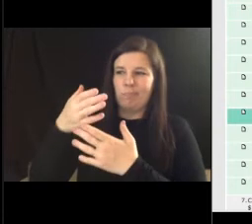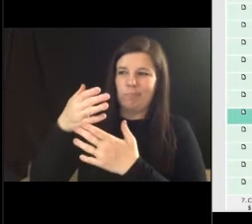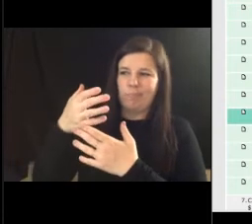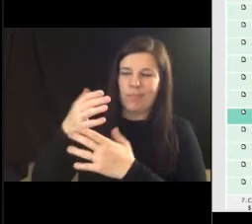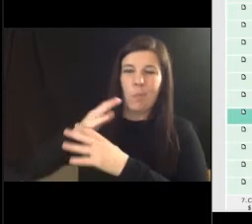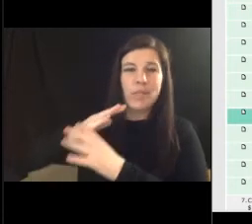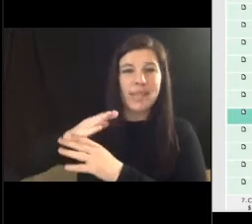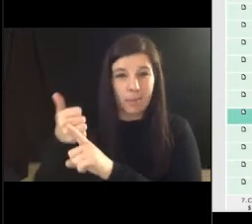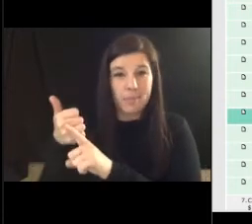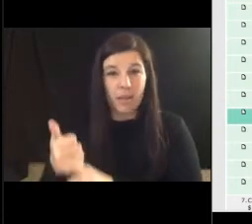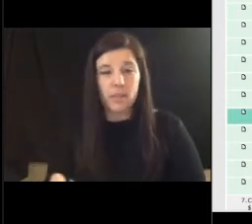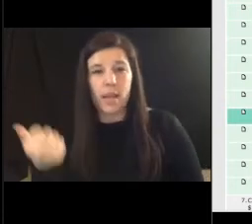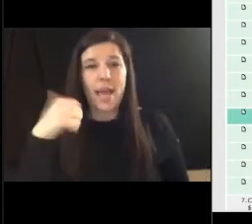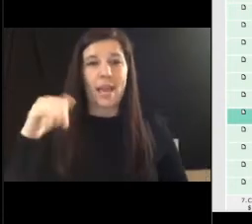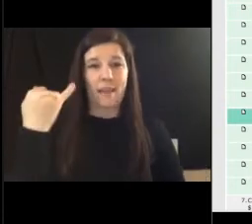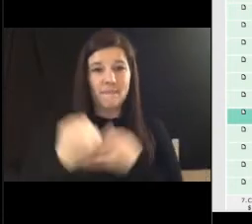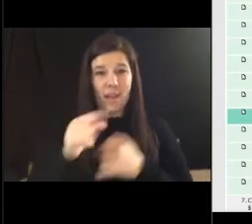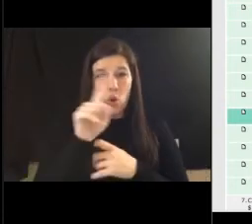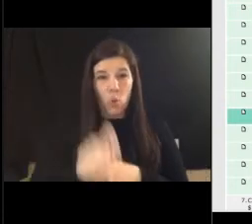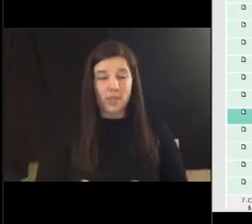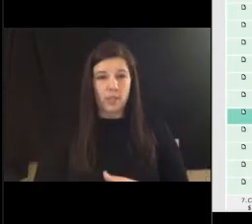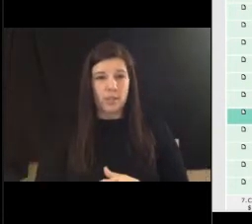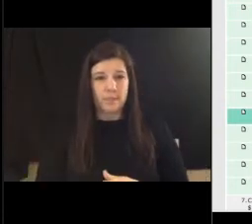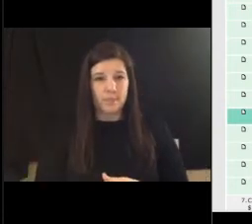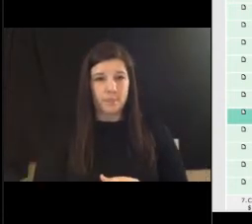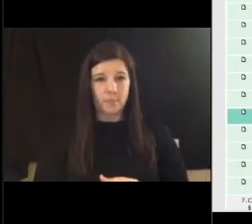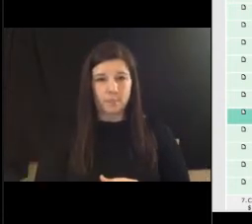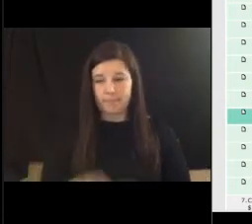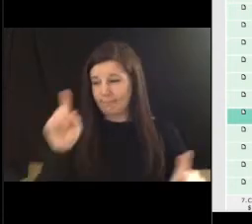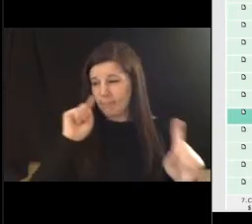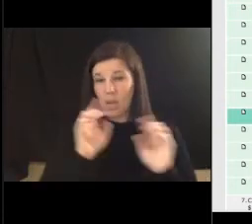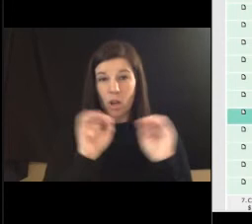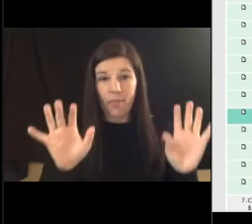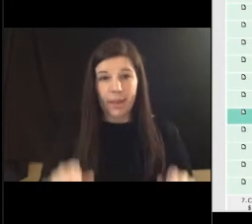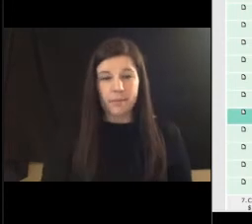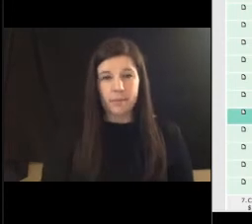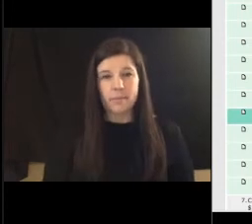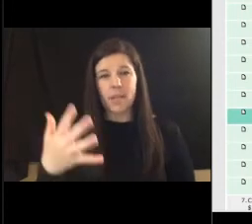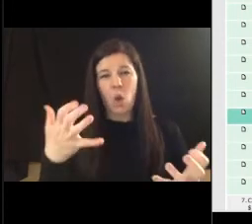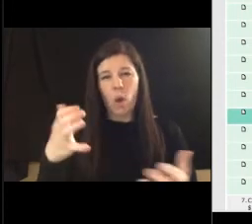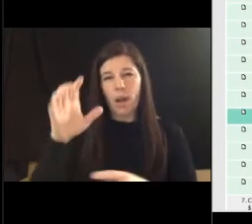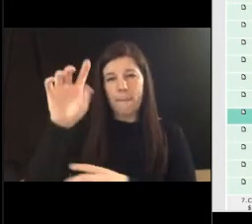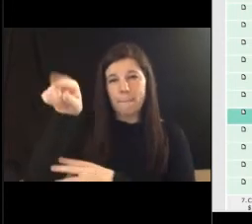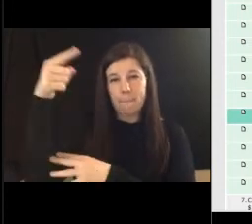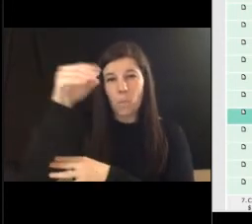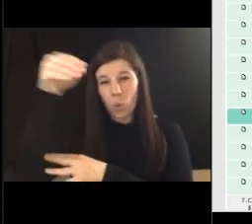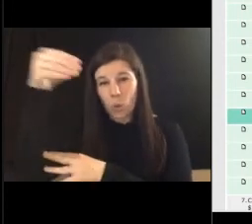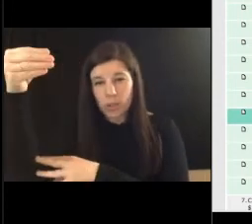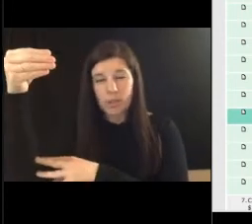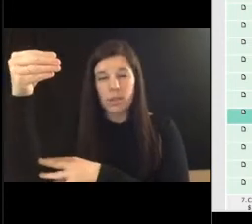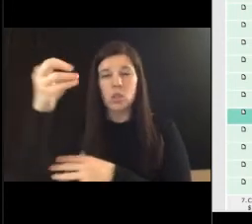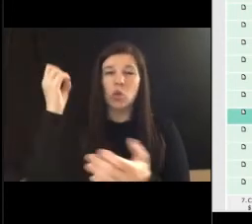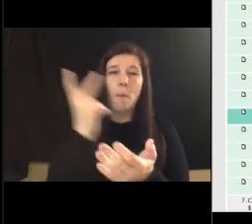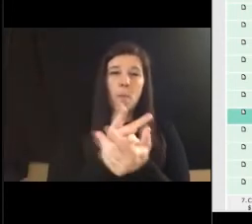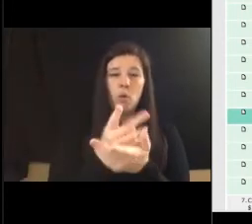other final questions or comments from my colleagues hearing none i'd like to entertain a motion uh to approve resolution number